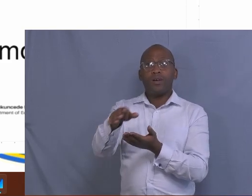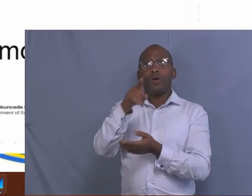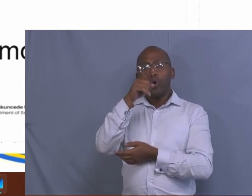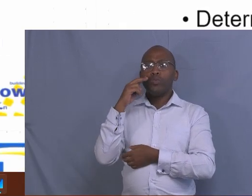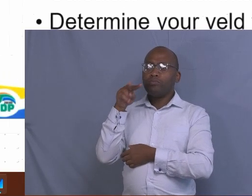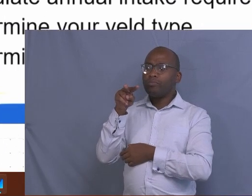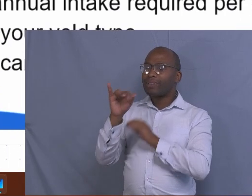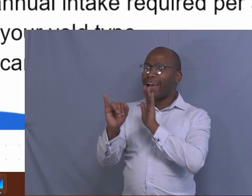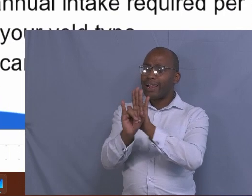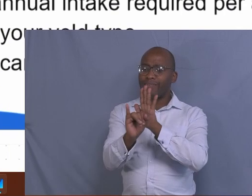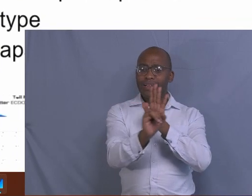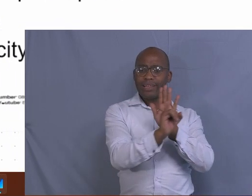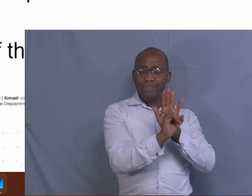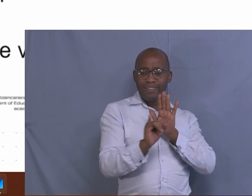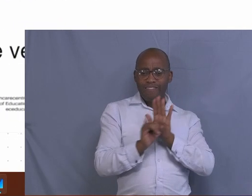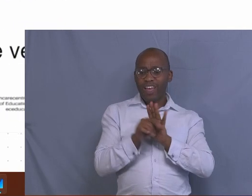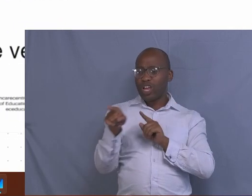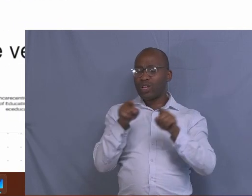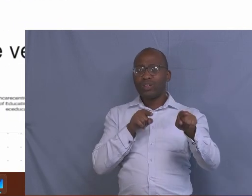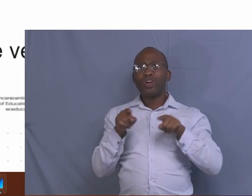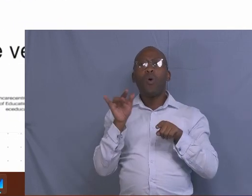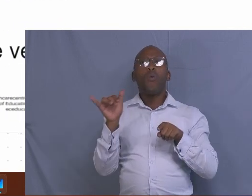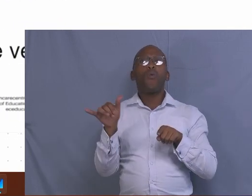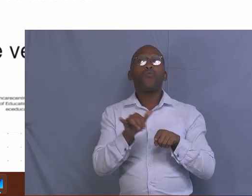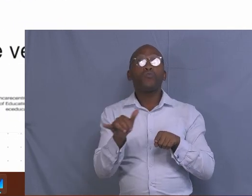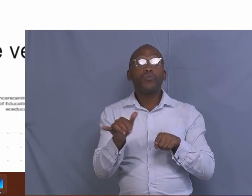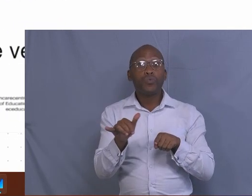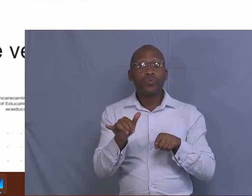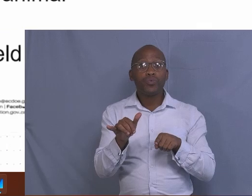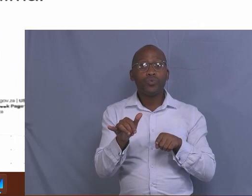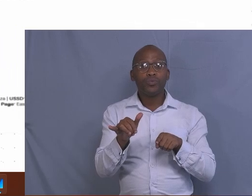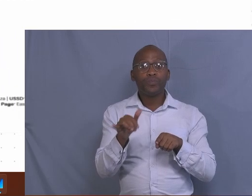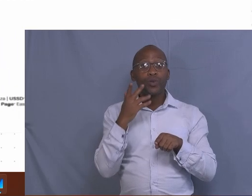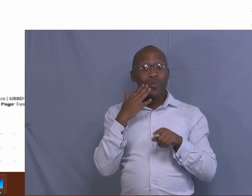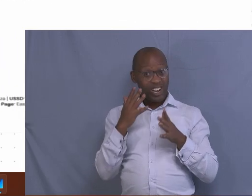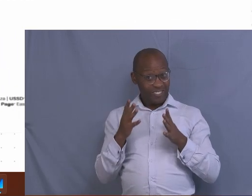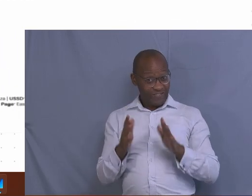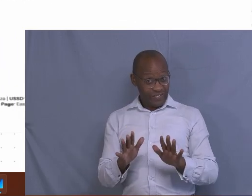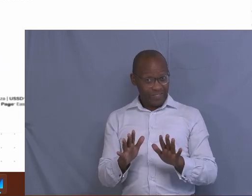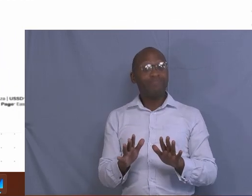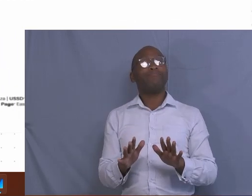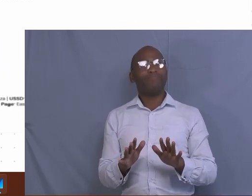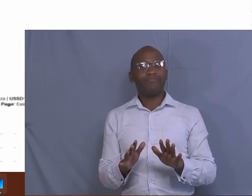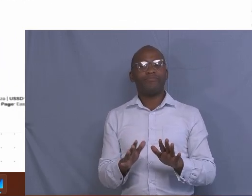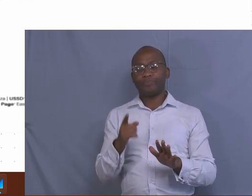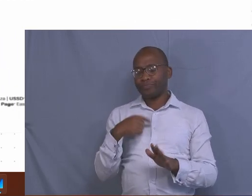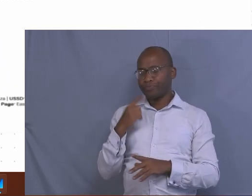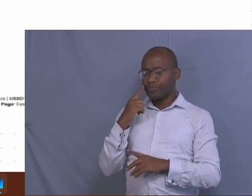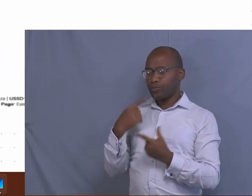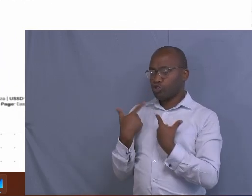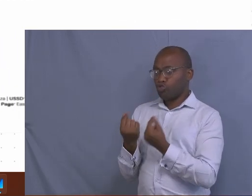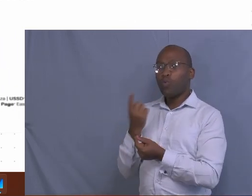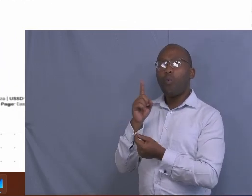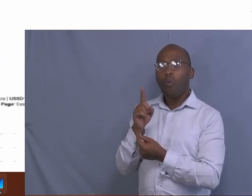Then we move to pasture planning, my kids. Under pasture planning,